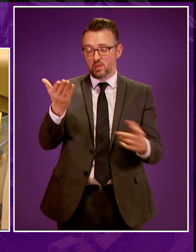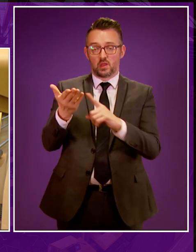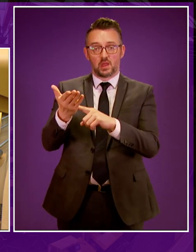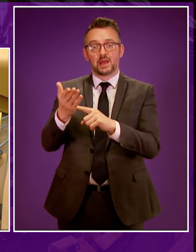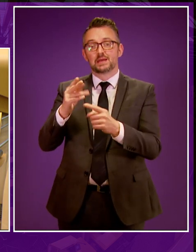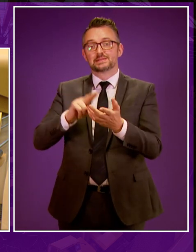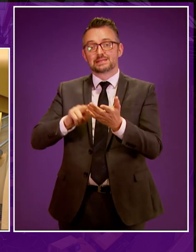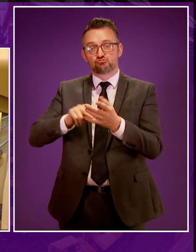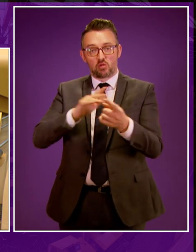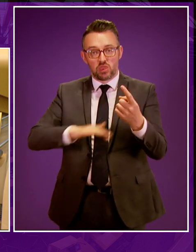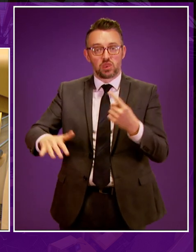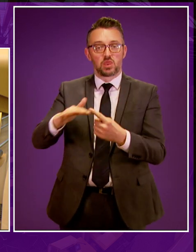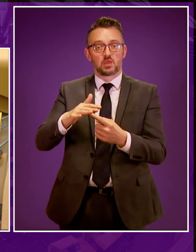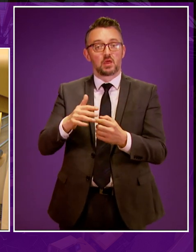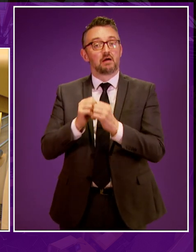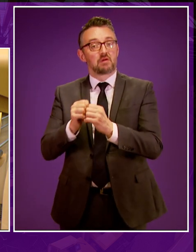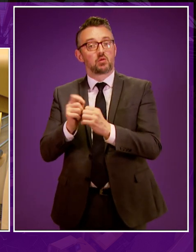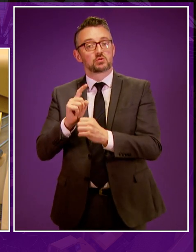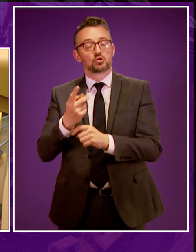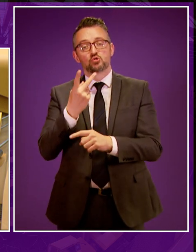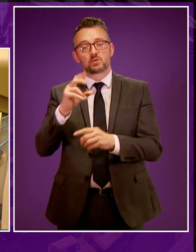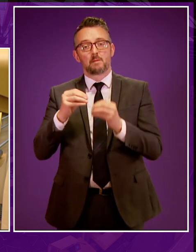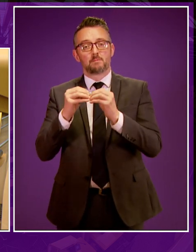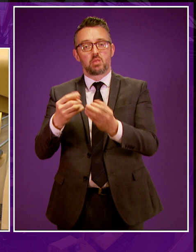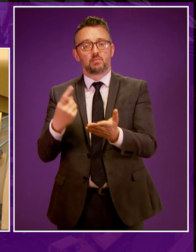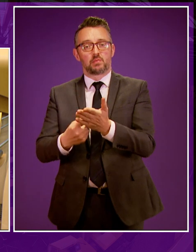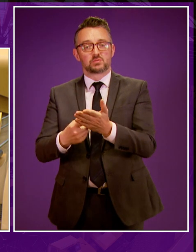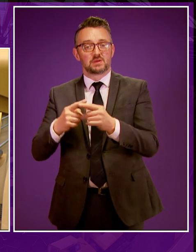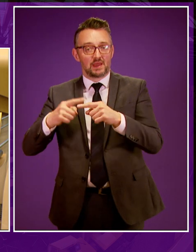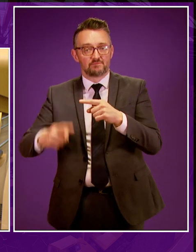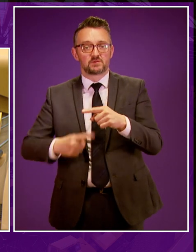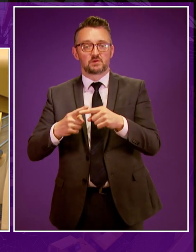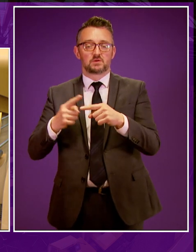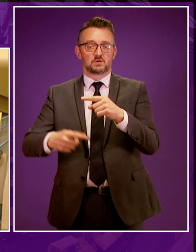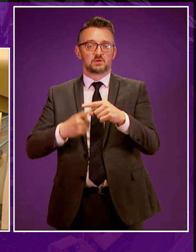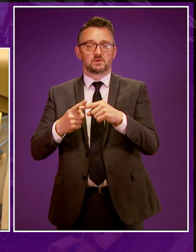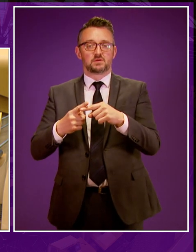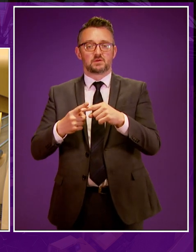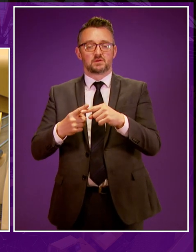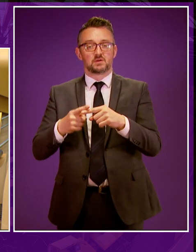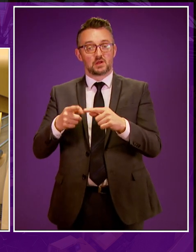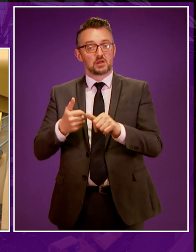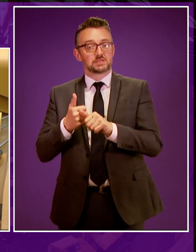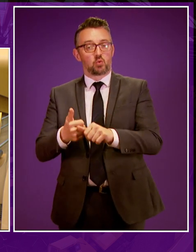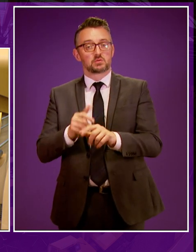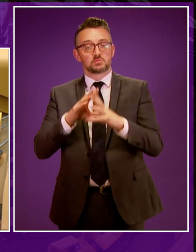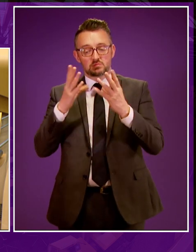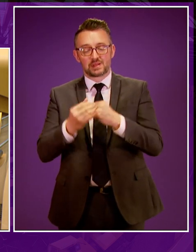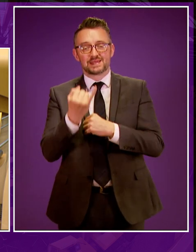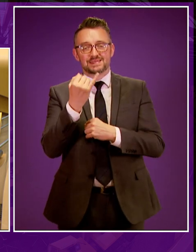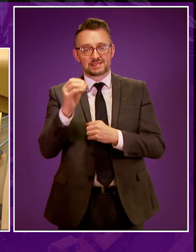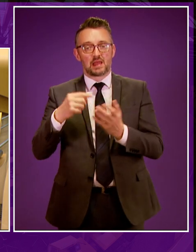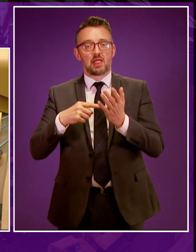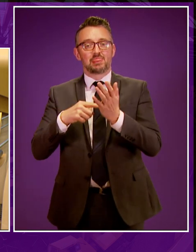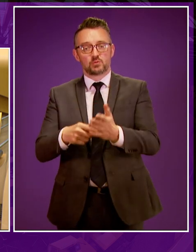natural environment is valued at more than £20 billion a year and it supports 60,000